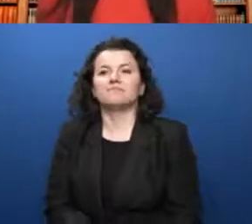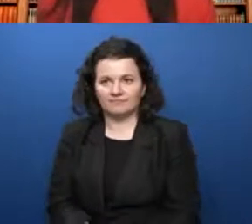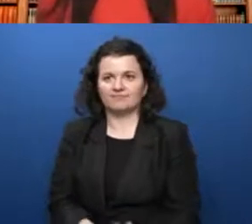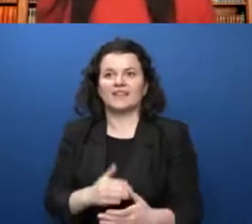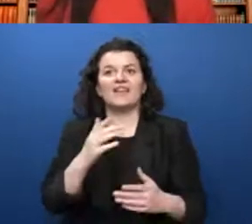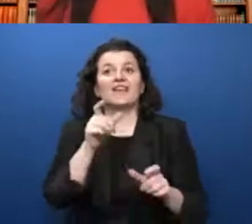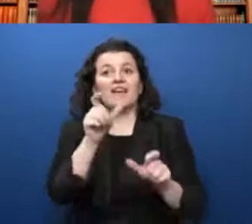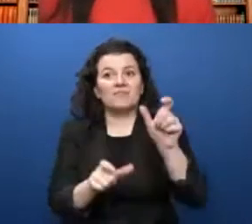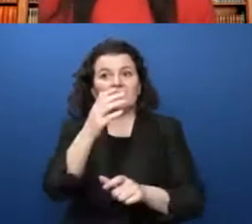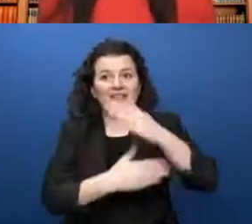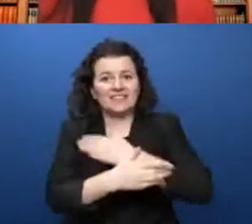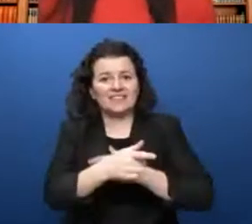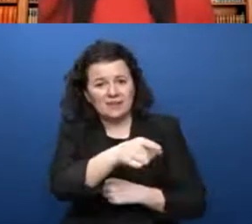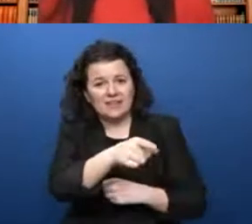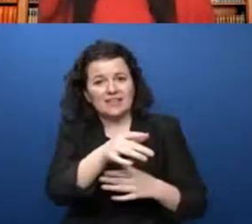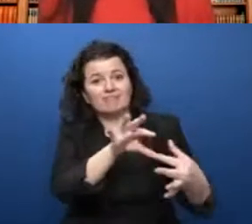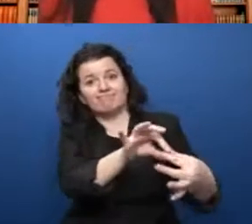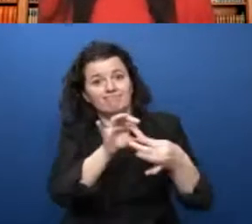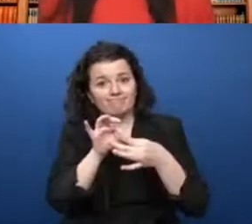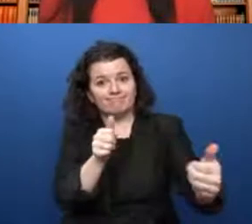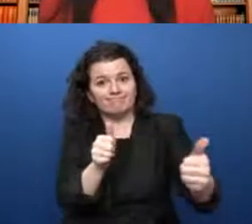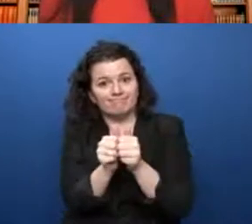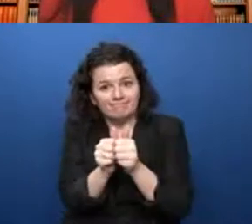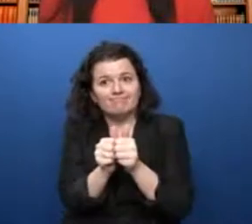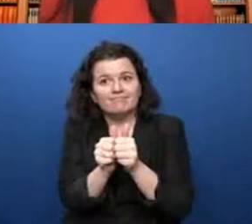as opposed to just...